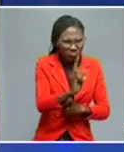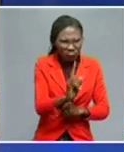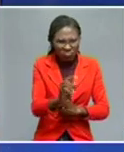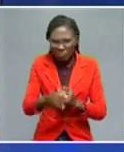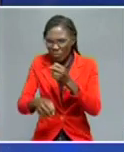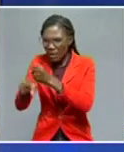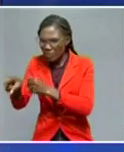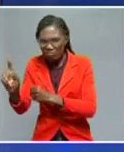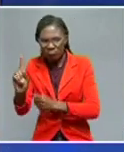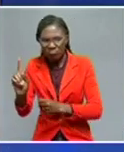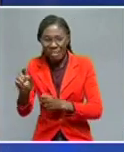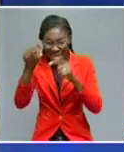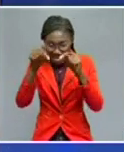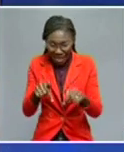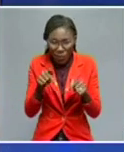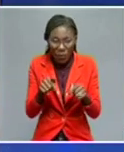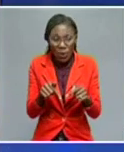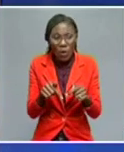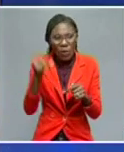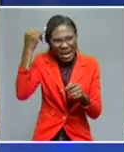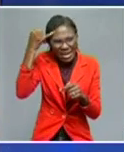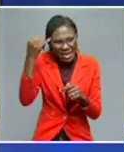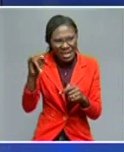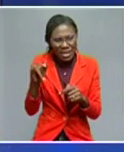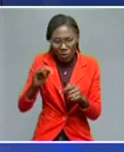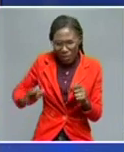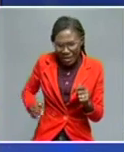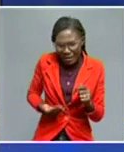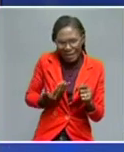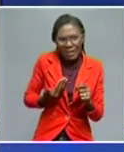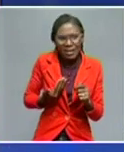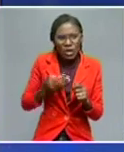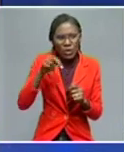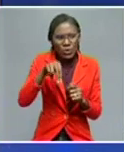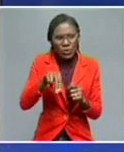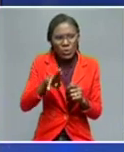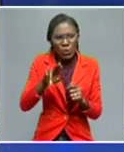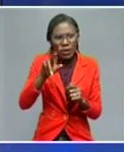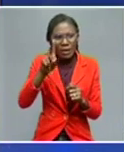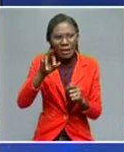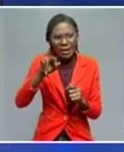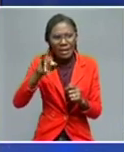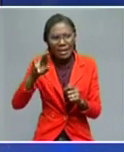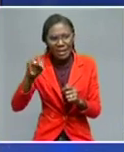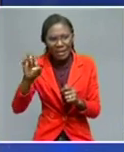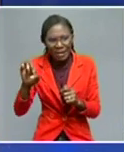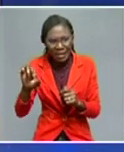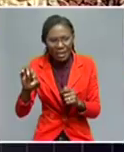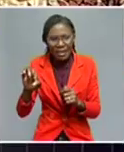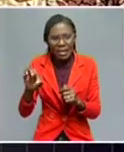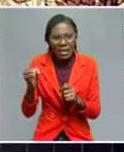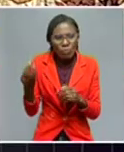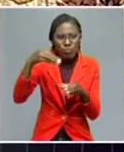Ukraine to forego, like it was… aspirations to join NATO. Its aspirations